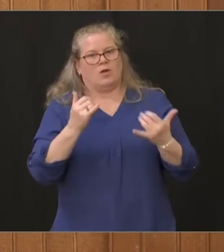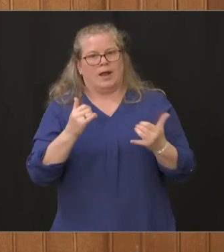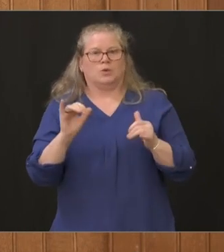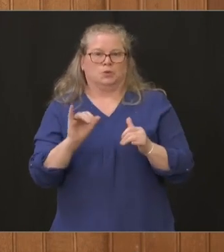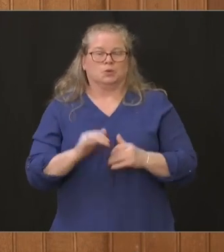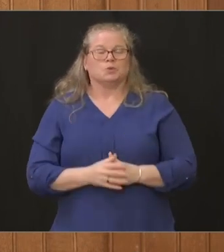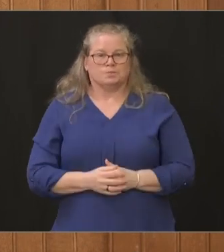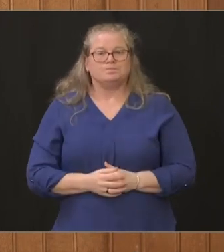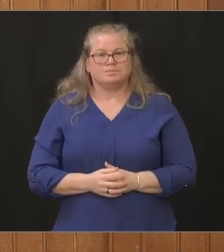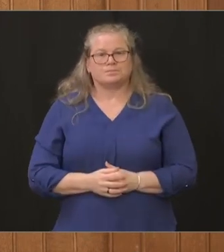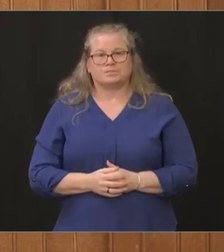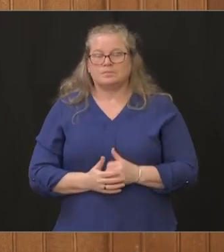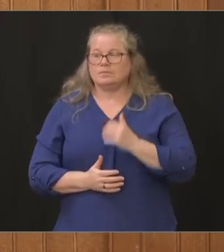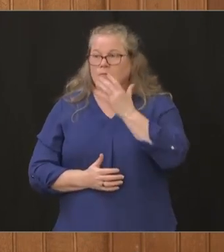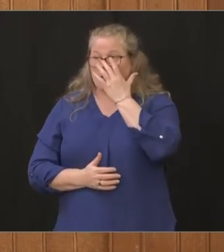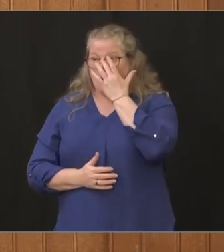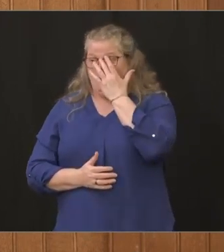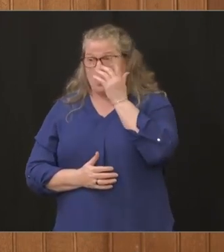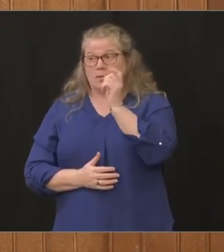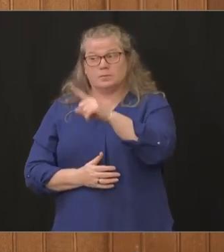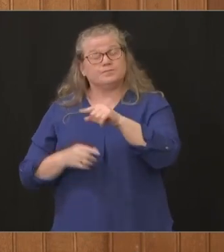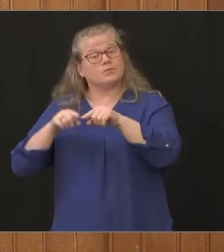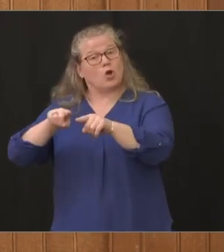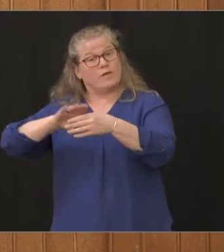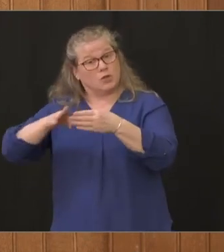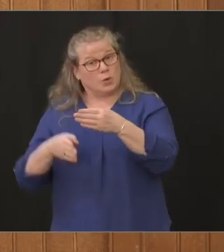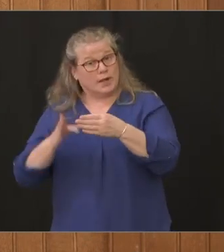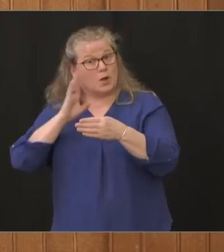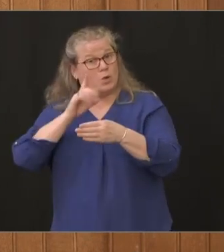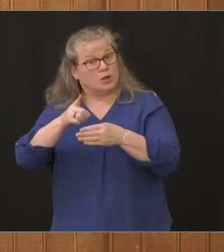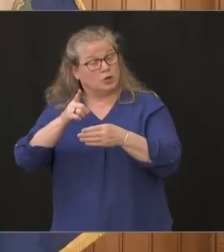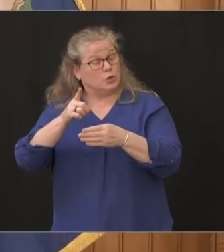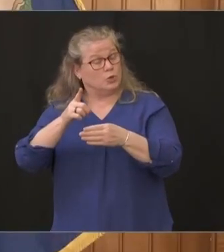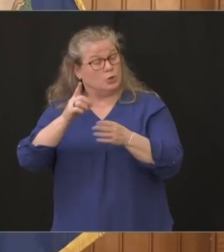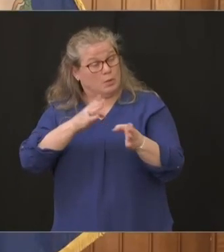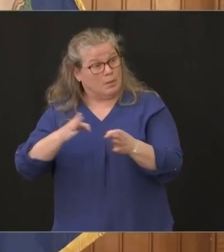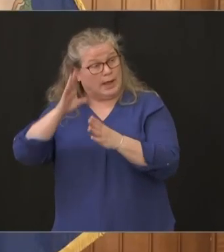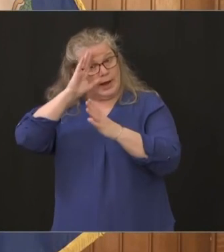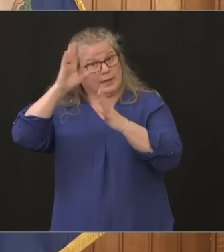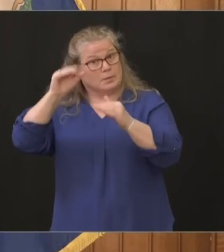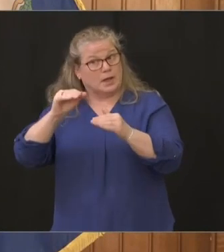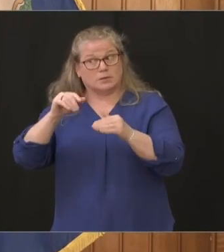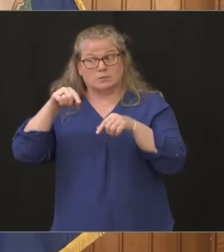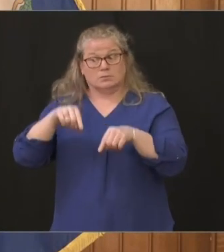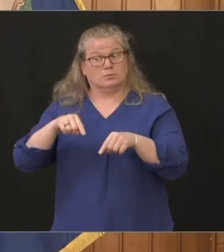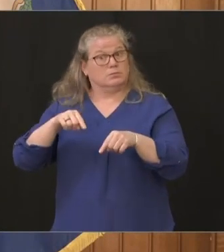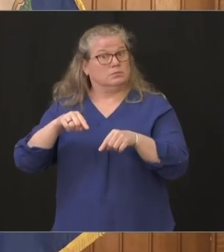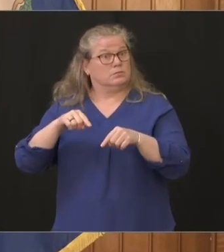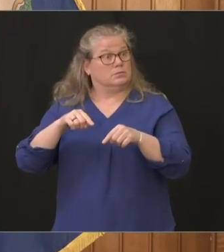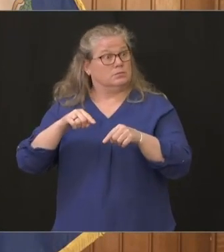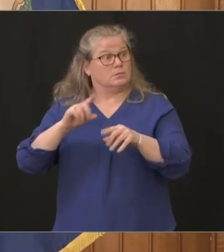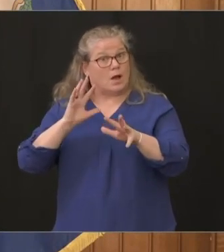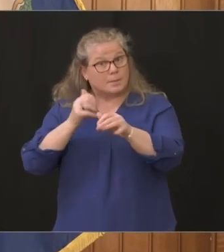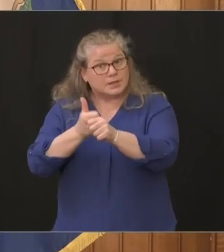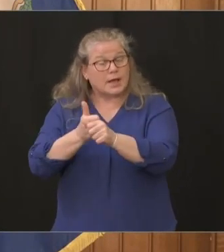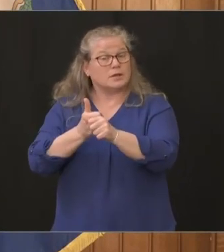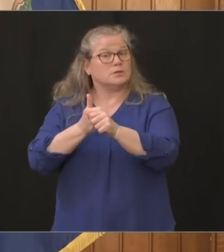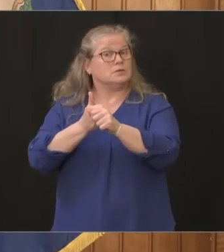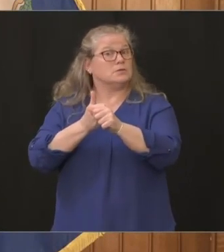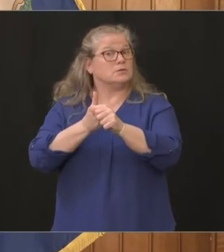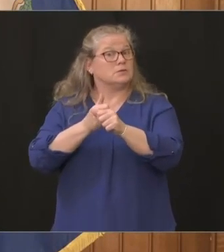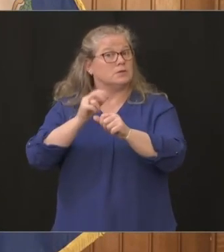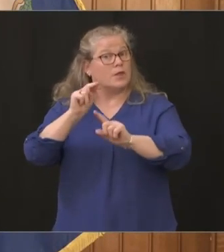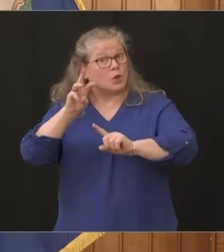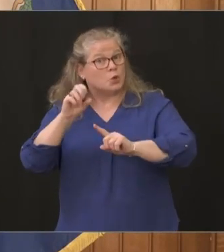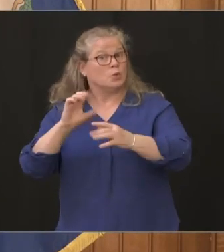will you be giving uh updates over the weekend should we expect more press conferences or numbers we'll see but there's a lot going on